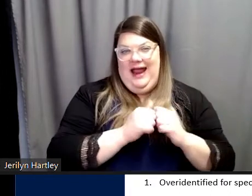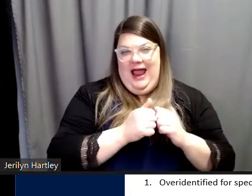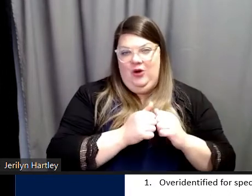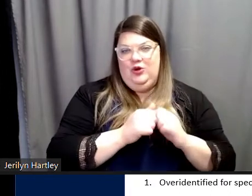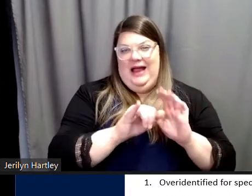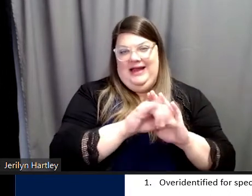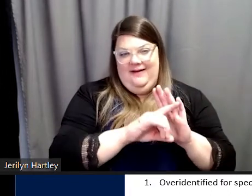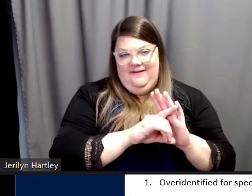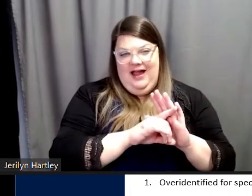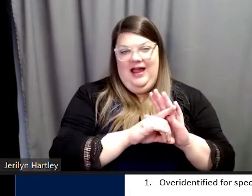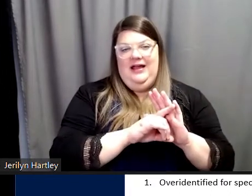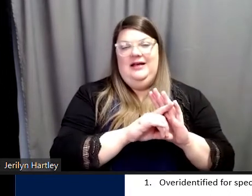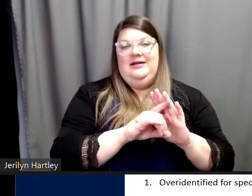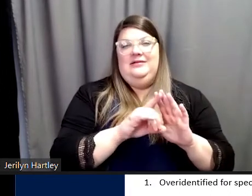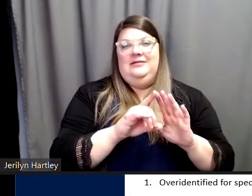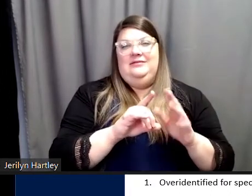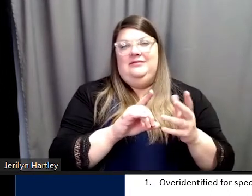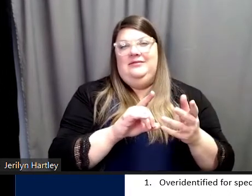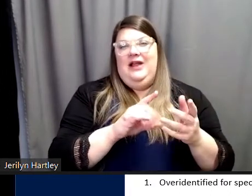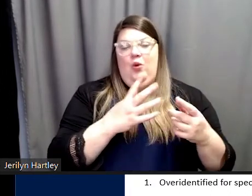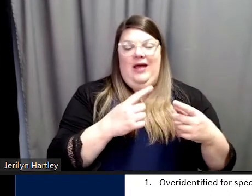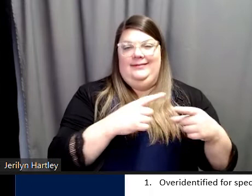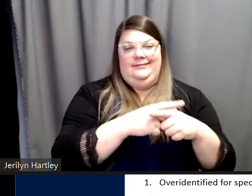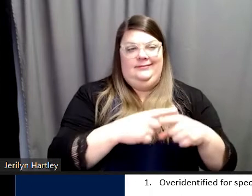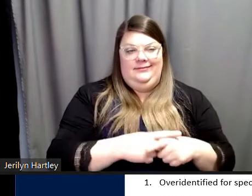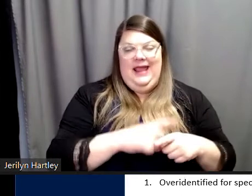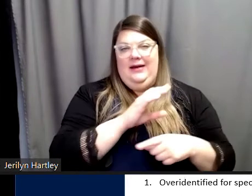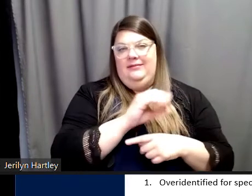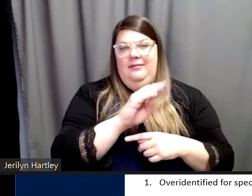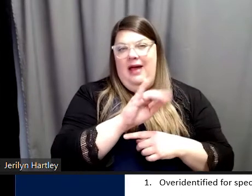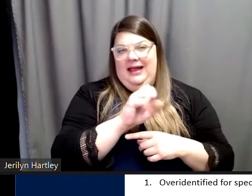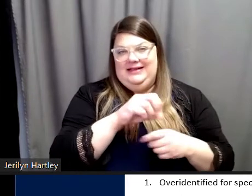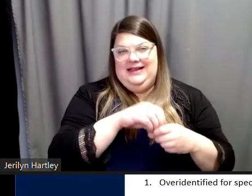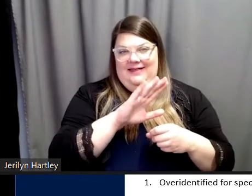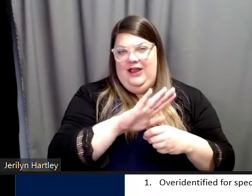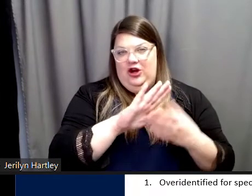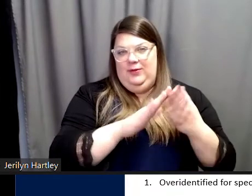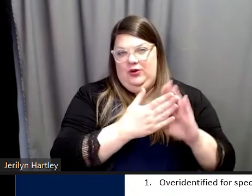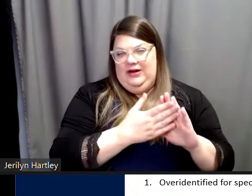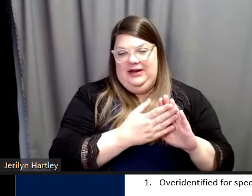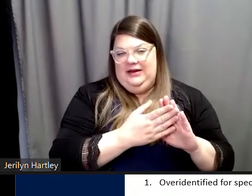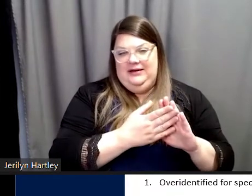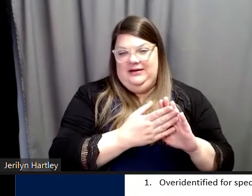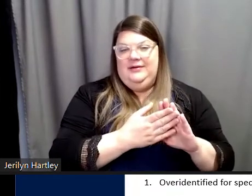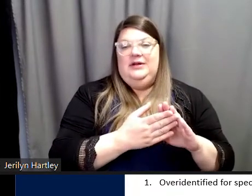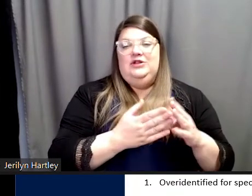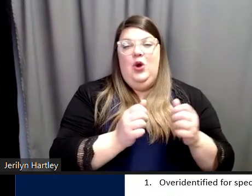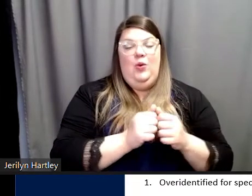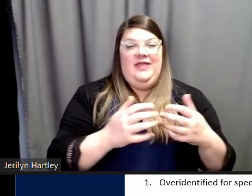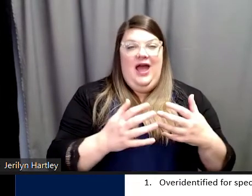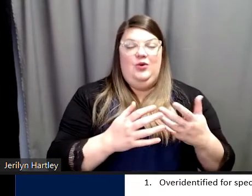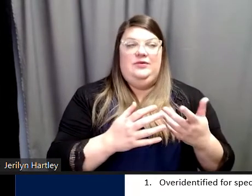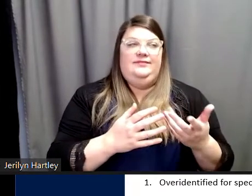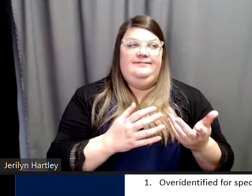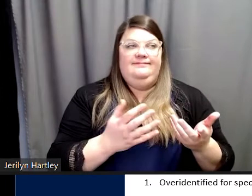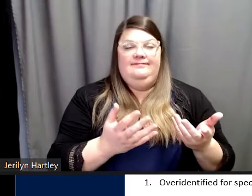and what the maybe discrepancies and biases might be within their community. So, without kind of